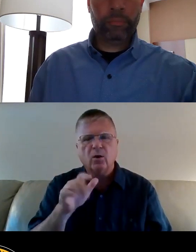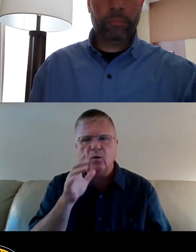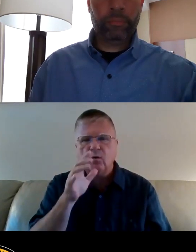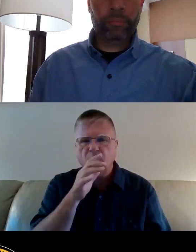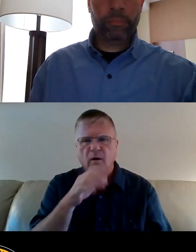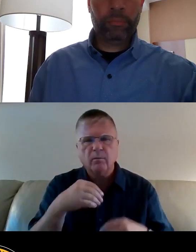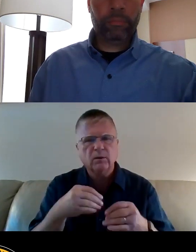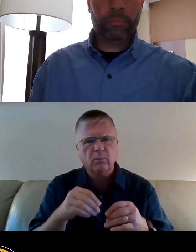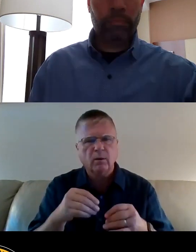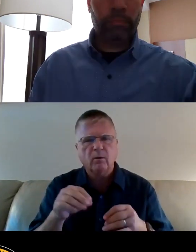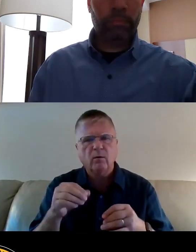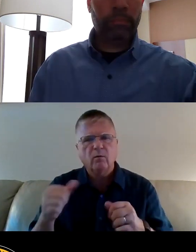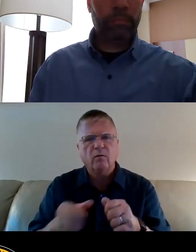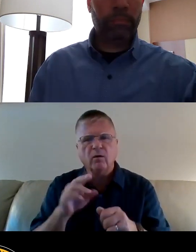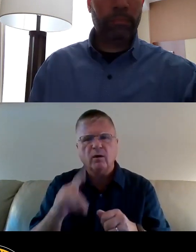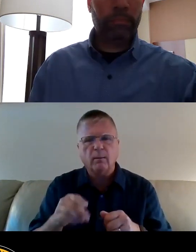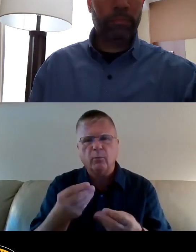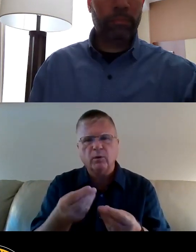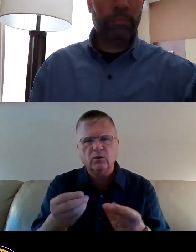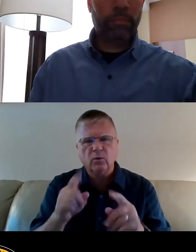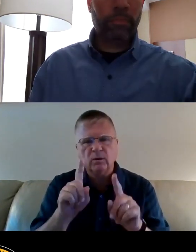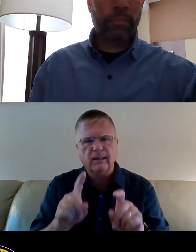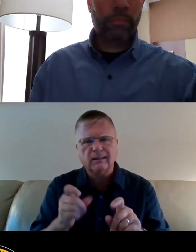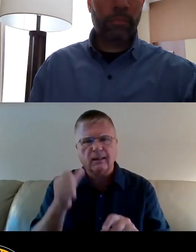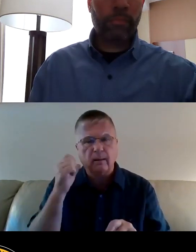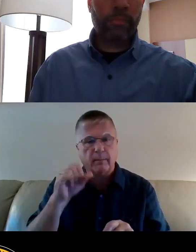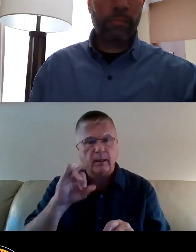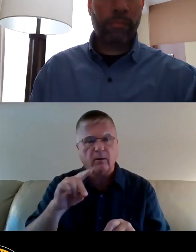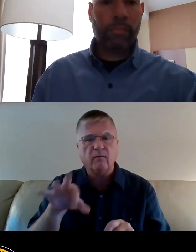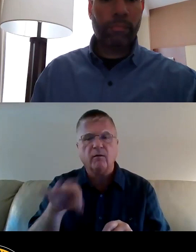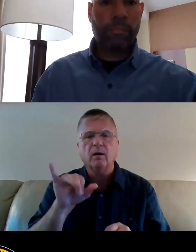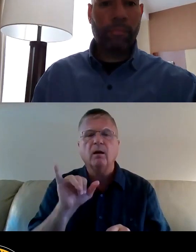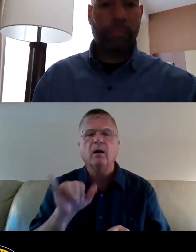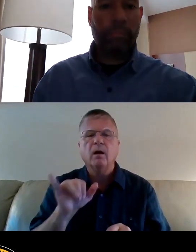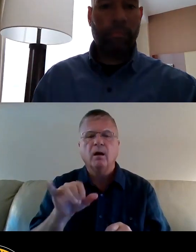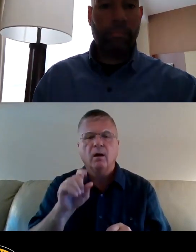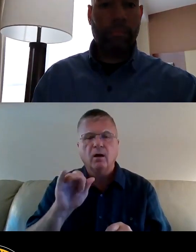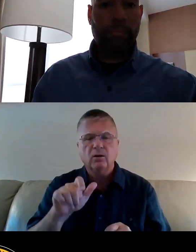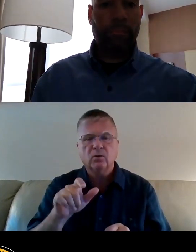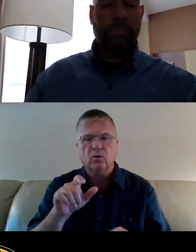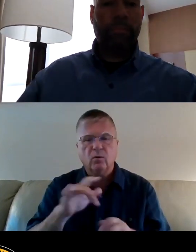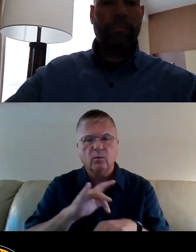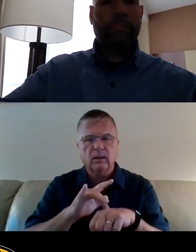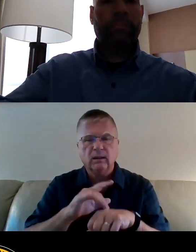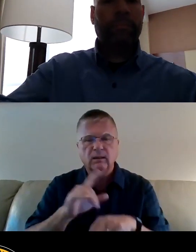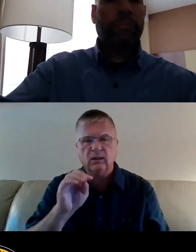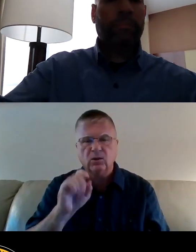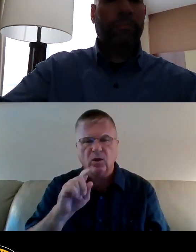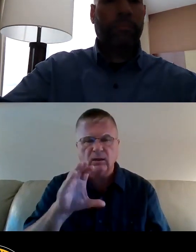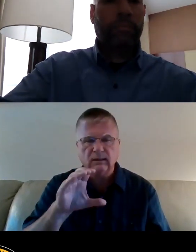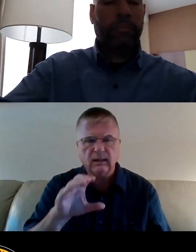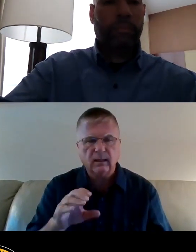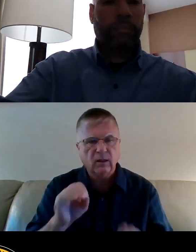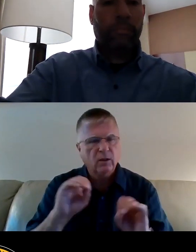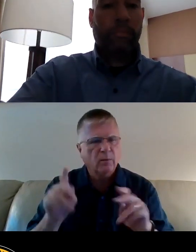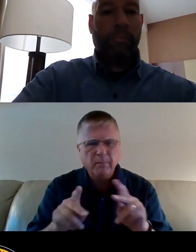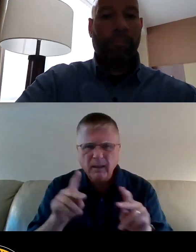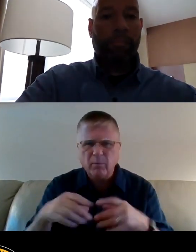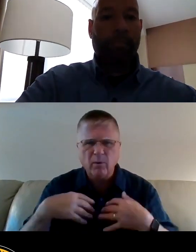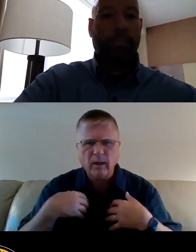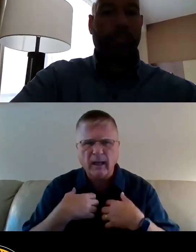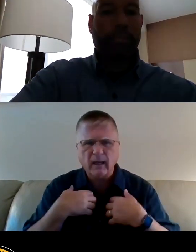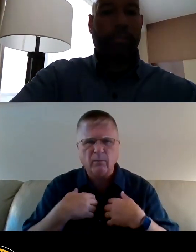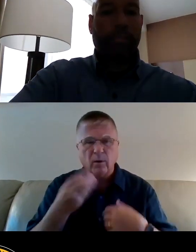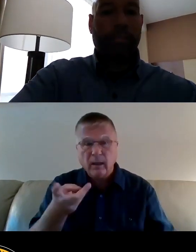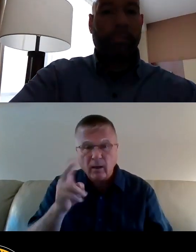followed up with soil testing in our own backyard and found out our soil was toxic. No people or animals should be in our own